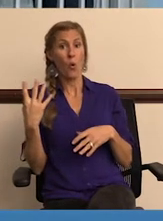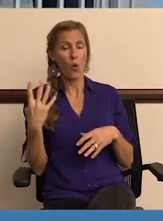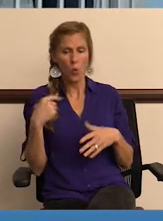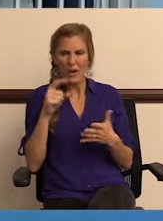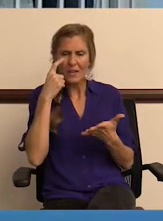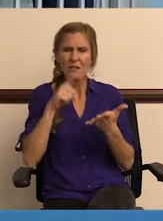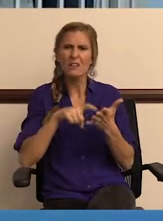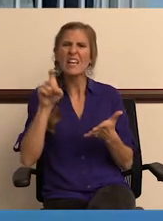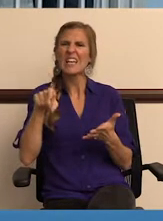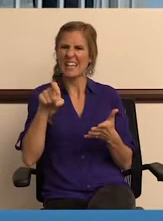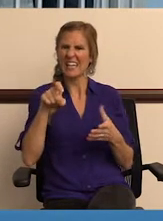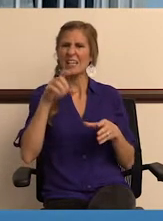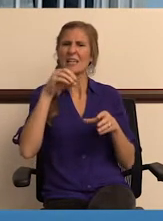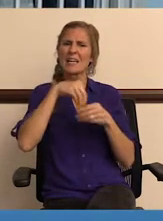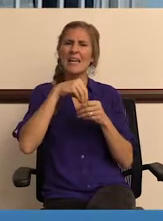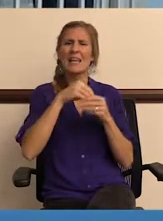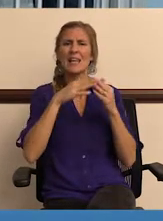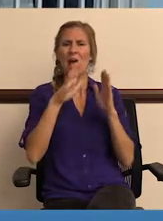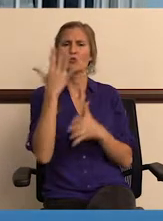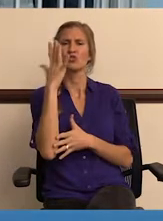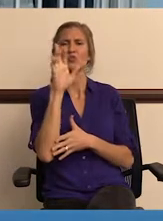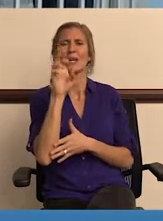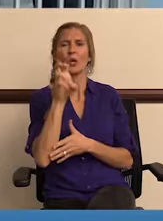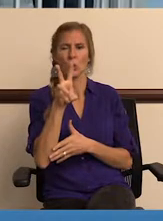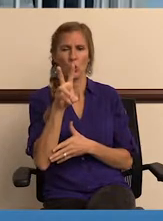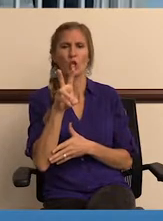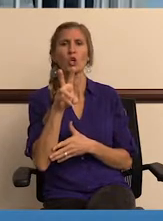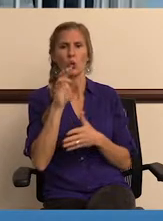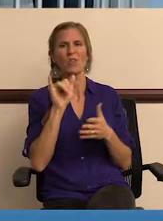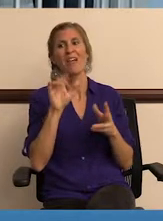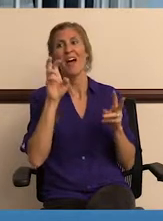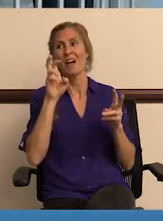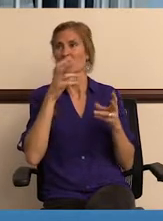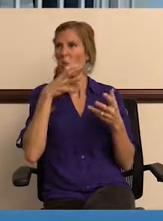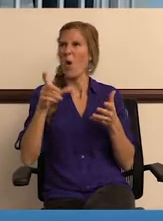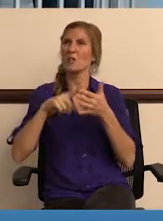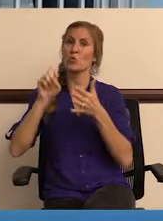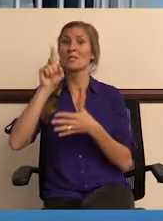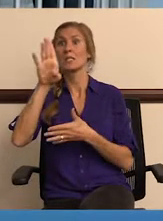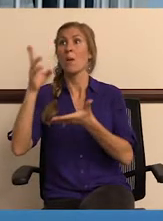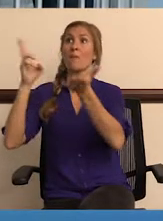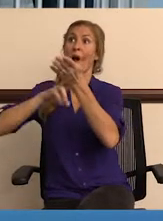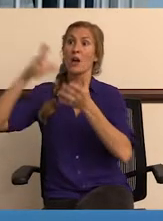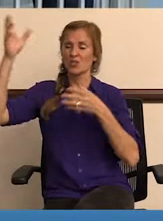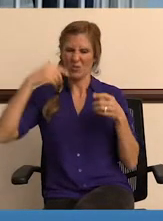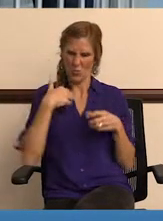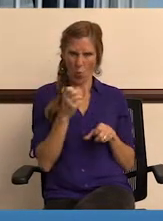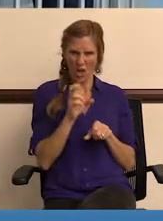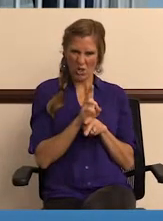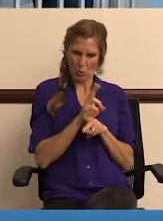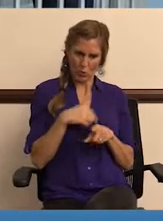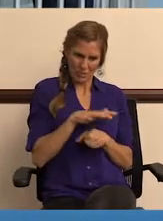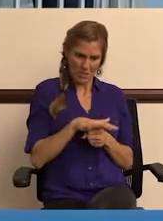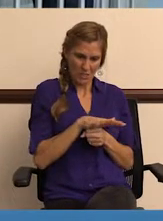You know, we identified the need for an in-house tree crew. That was another thing that we used to subcontract out. Now they've taken on